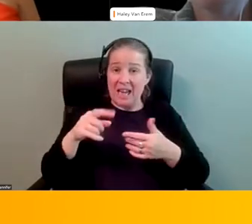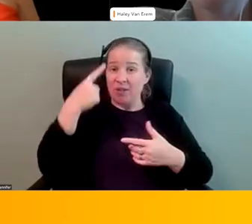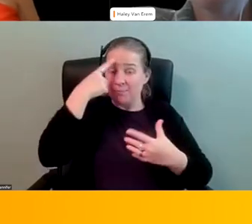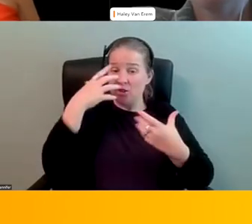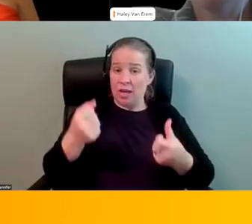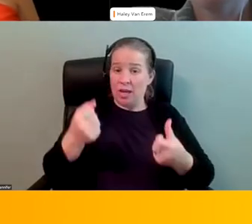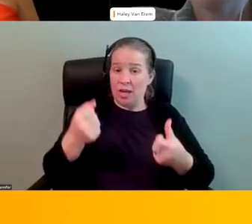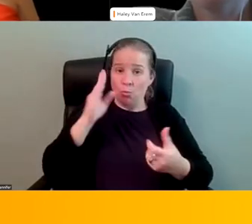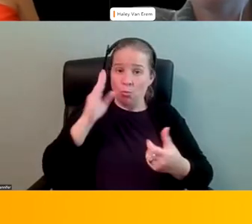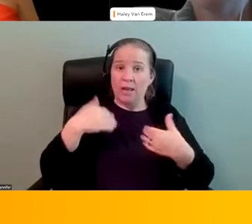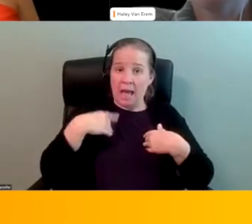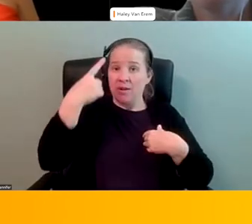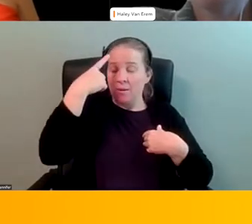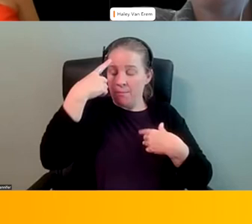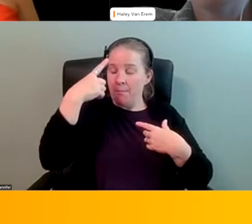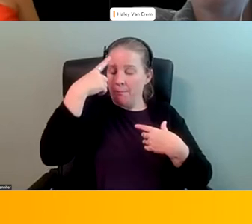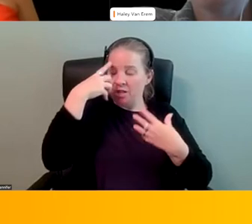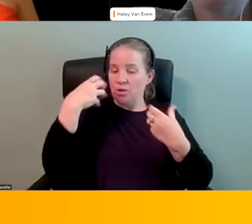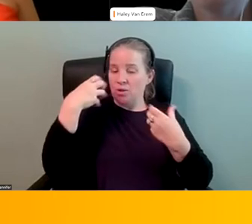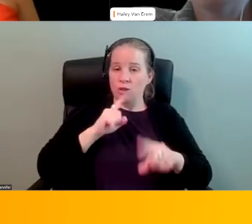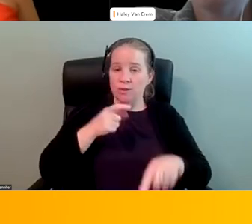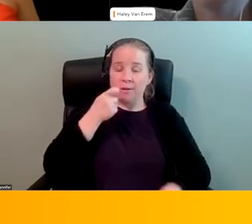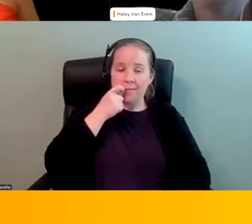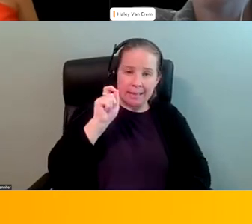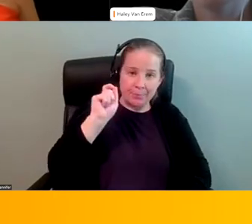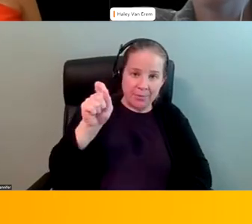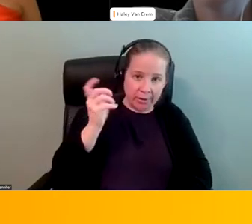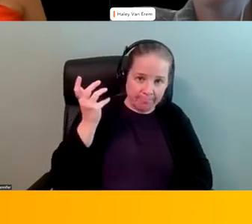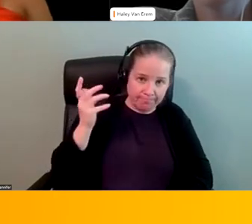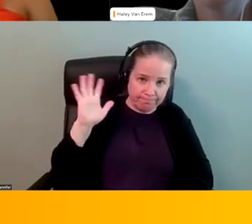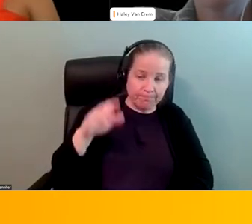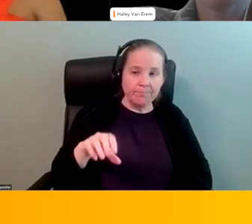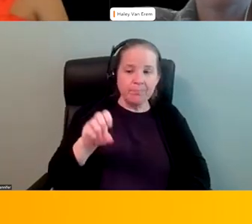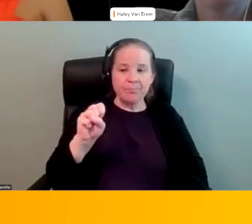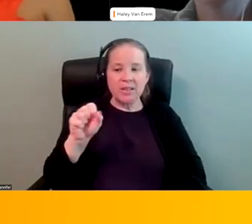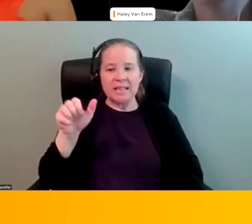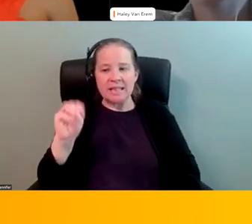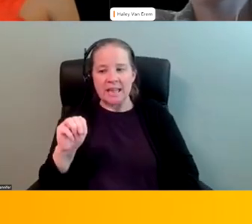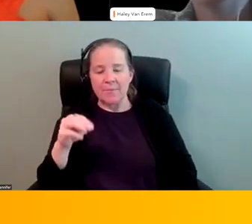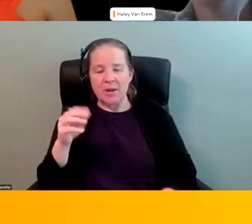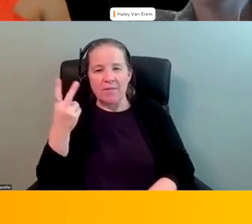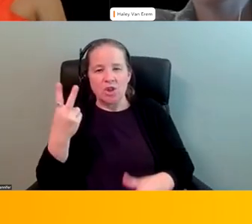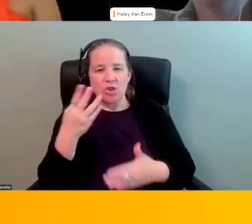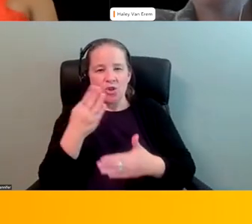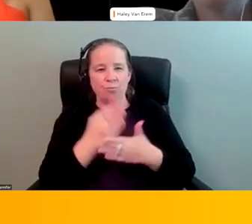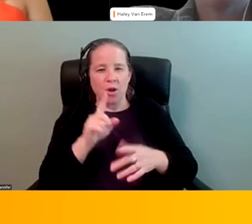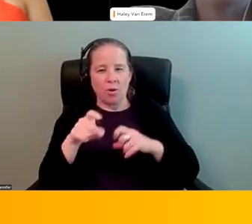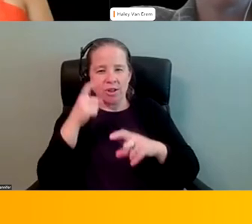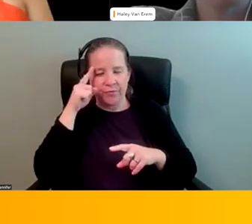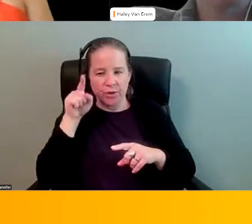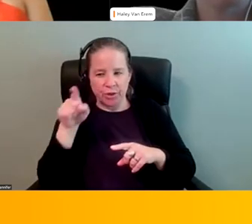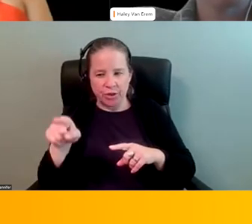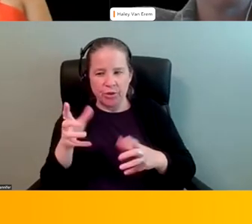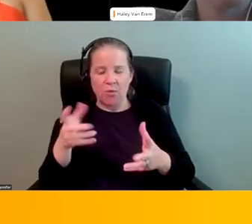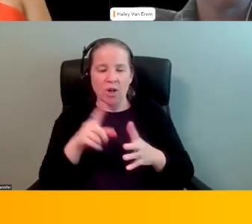period that's it um and sam i want to i i really have a two-parter for you i want i want to